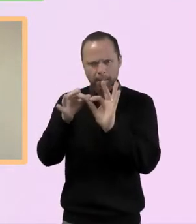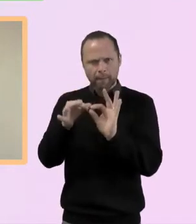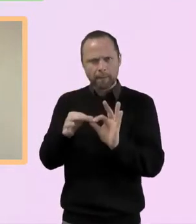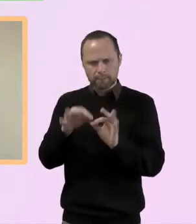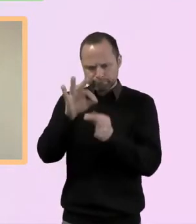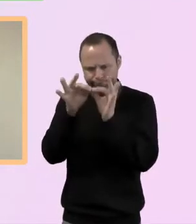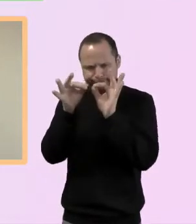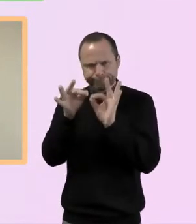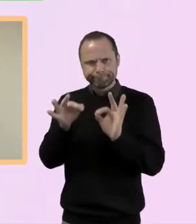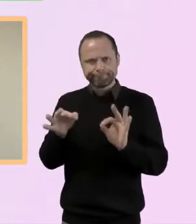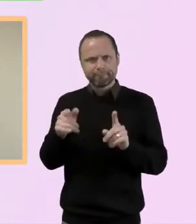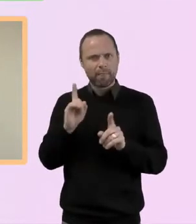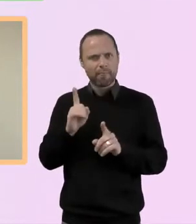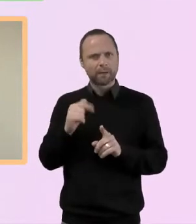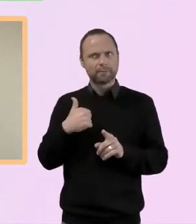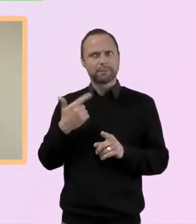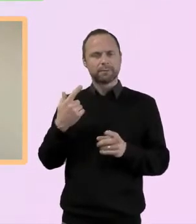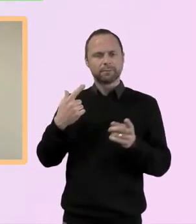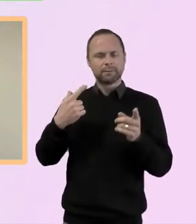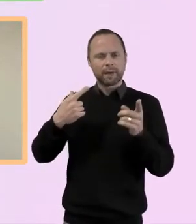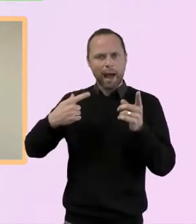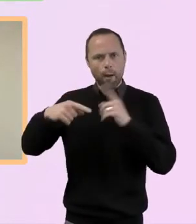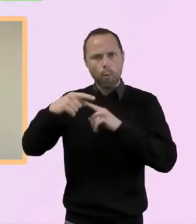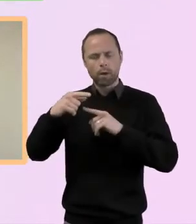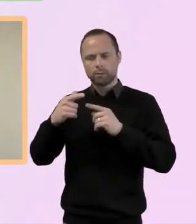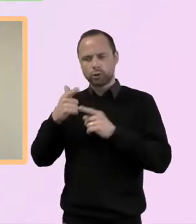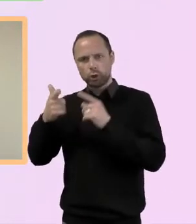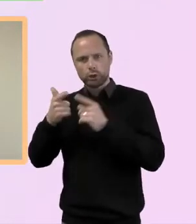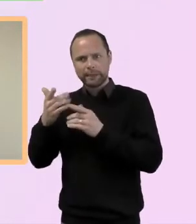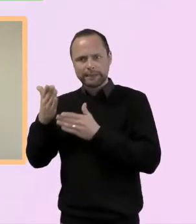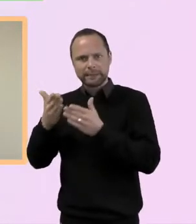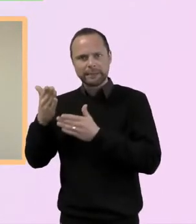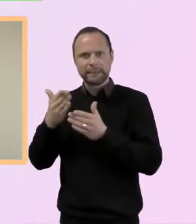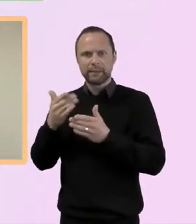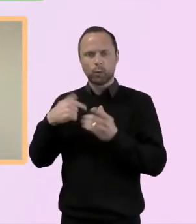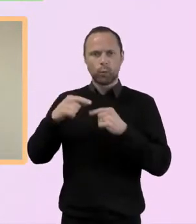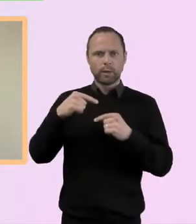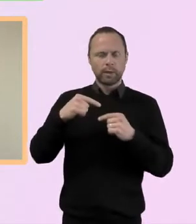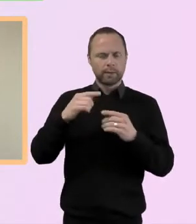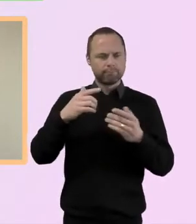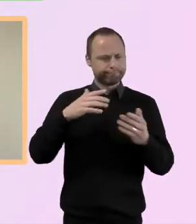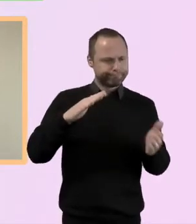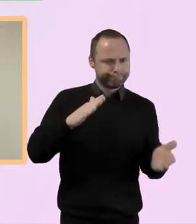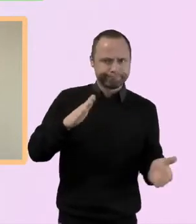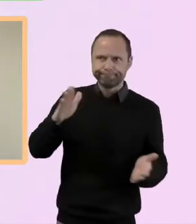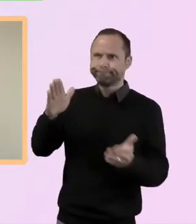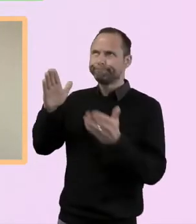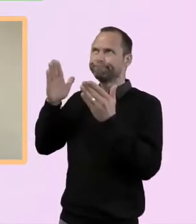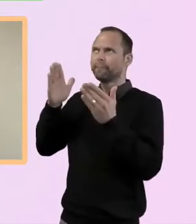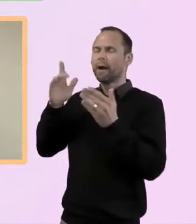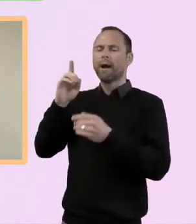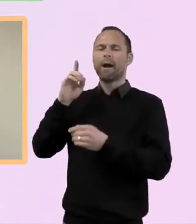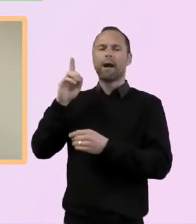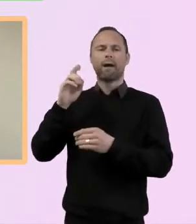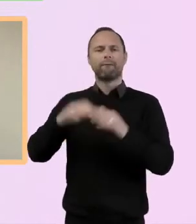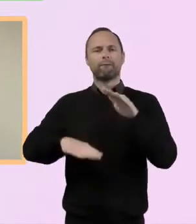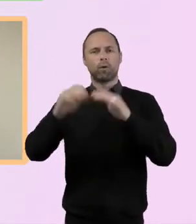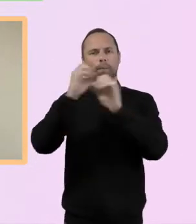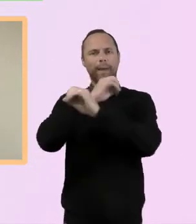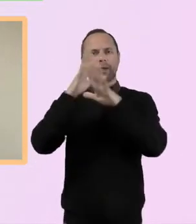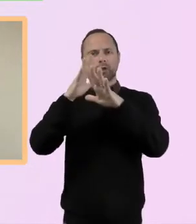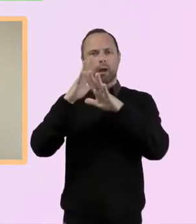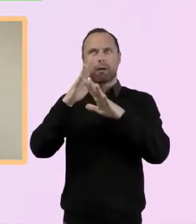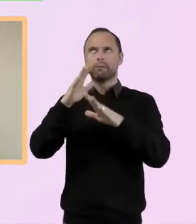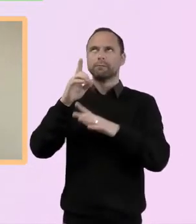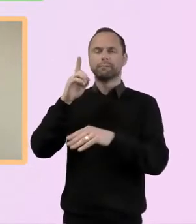towards Jesus. And the questions I wanted us to kind of explore